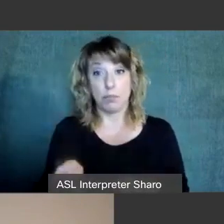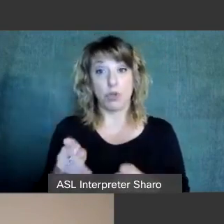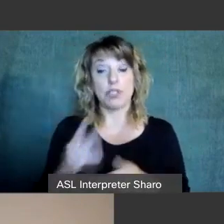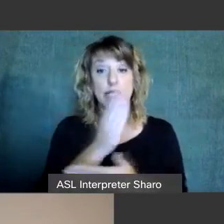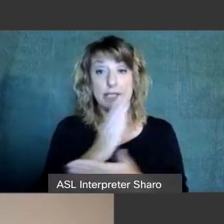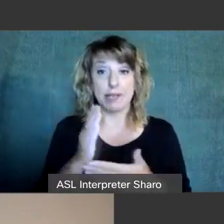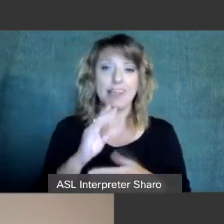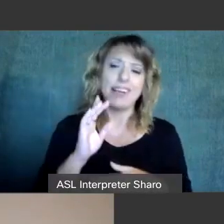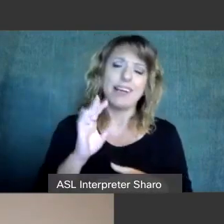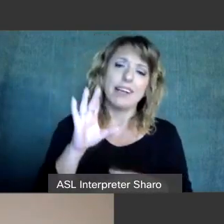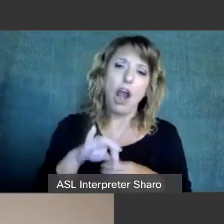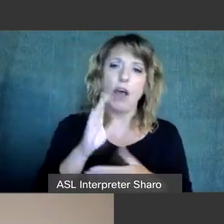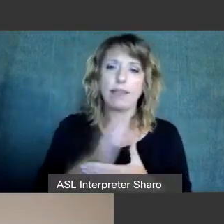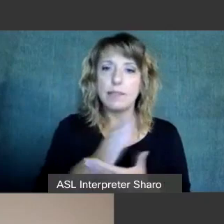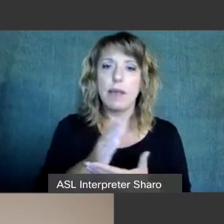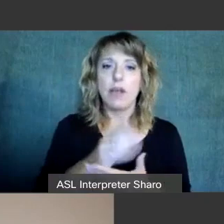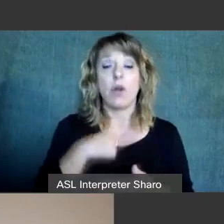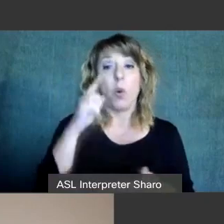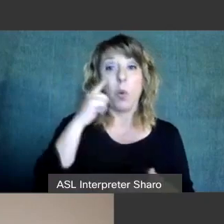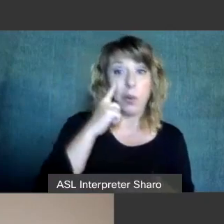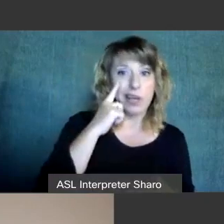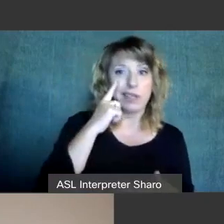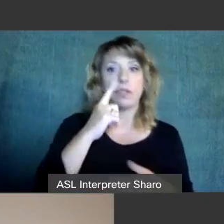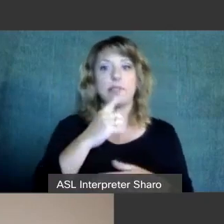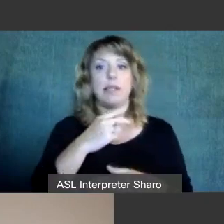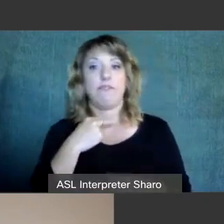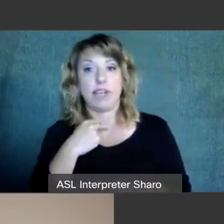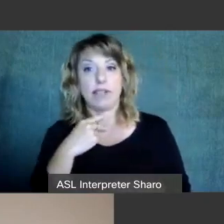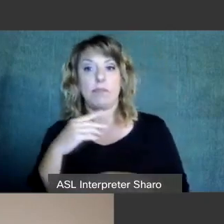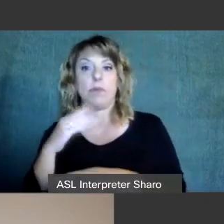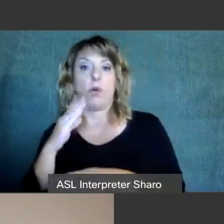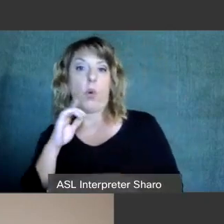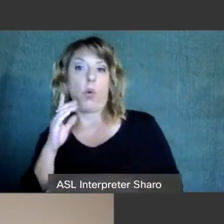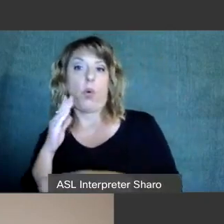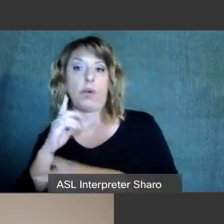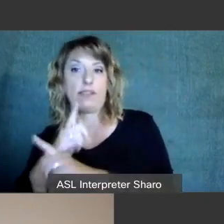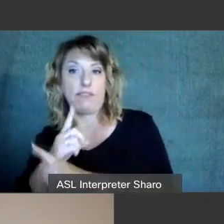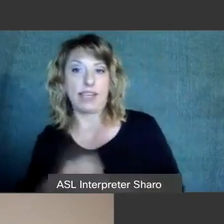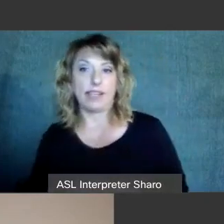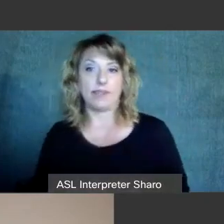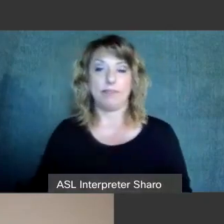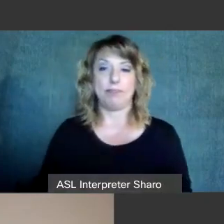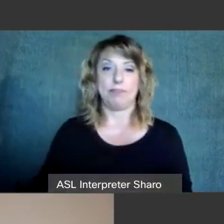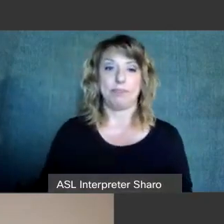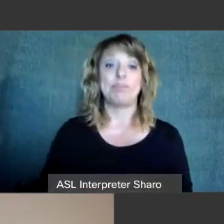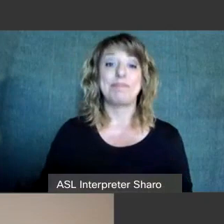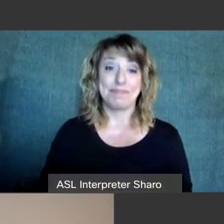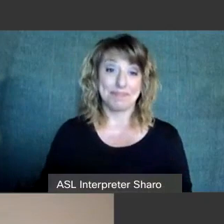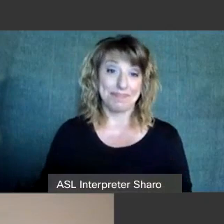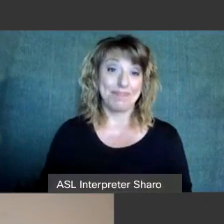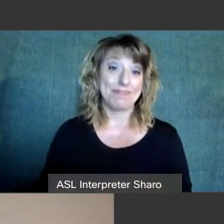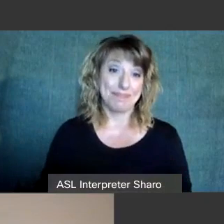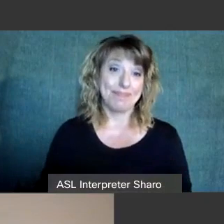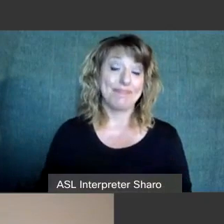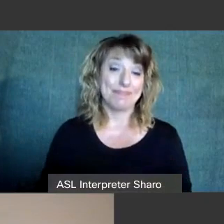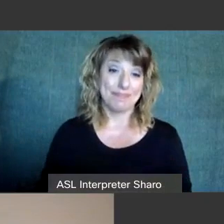is either a witness, a victim, or a defendant. We also do training for